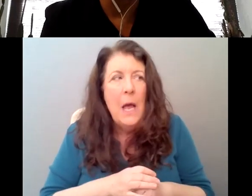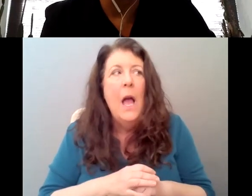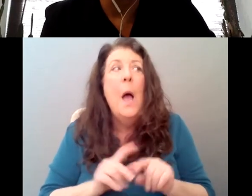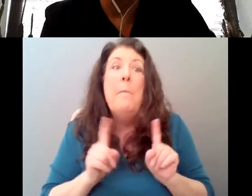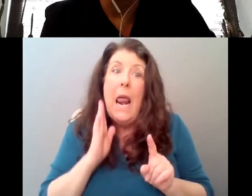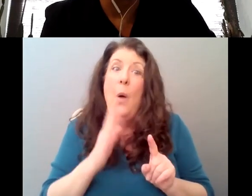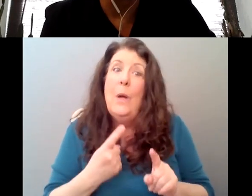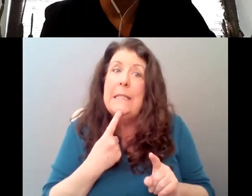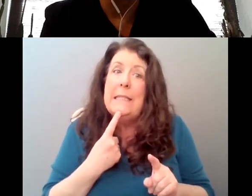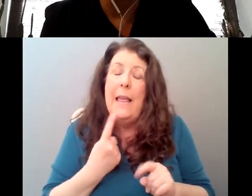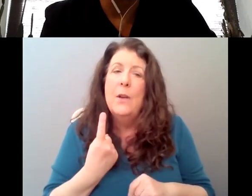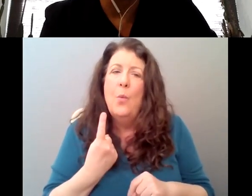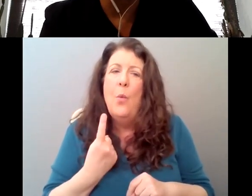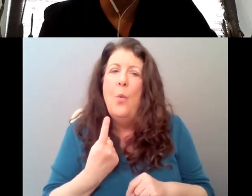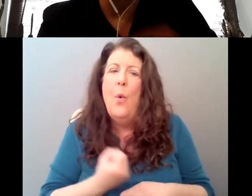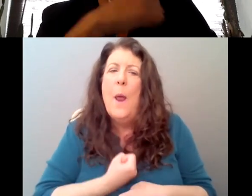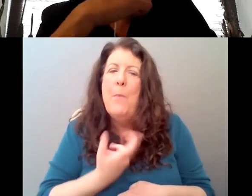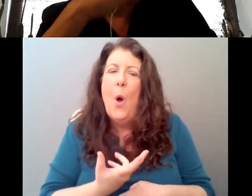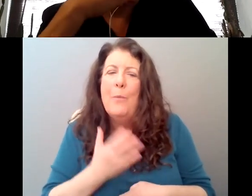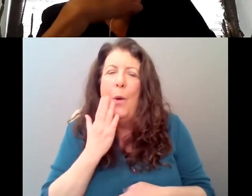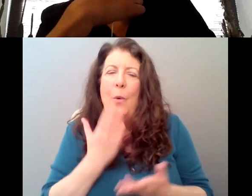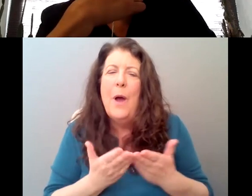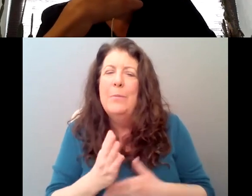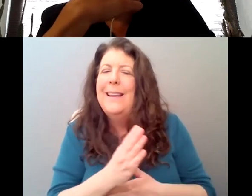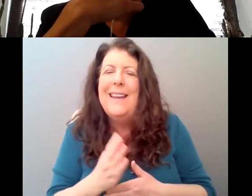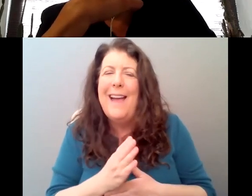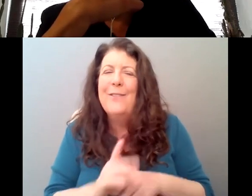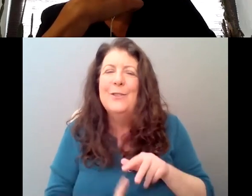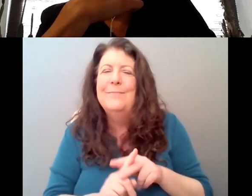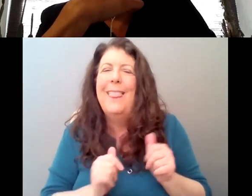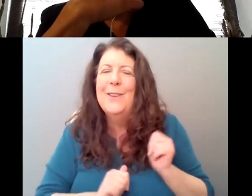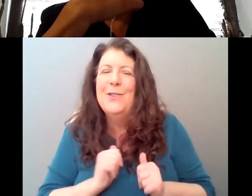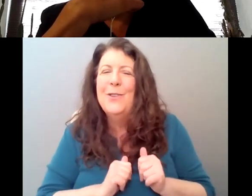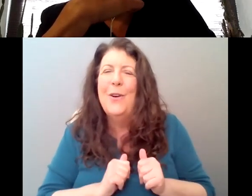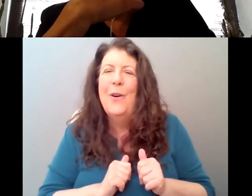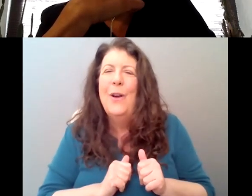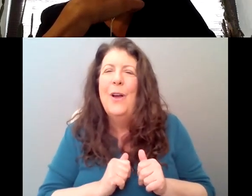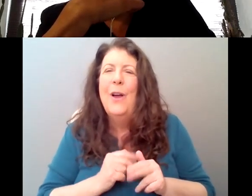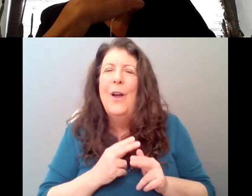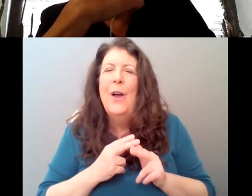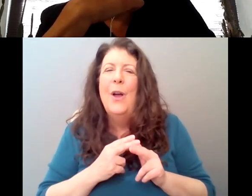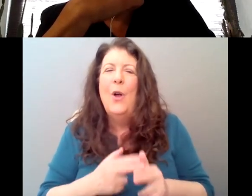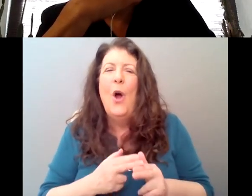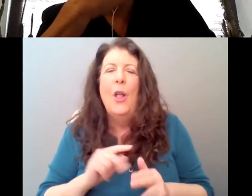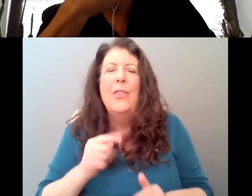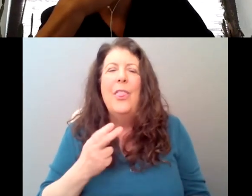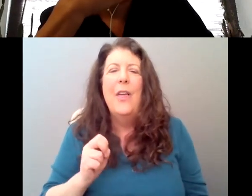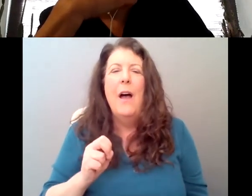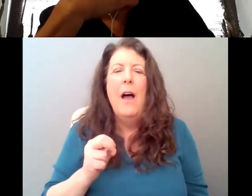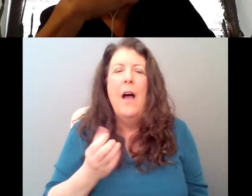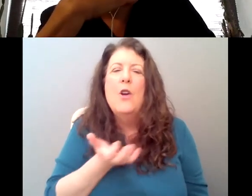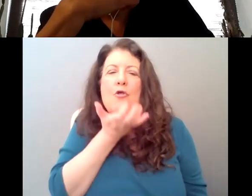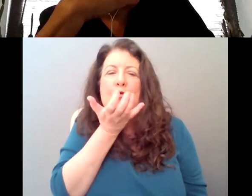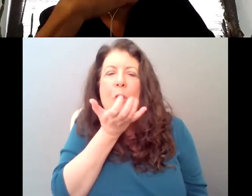there's a poem, there's a poem that probably will never make it into the show that I love, which is called, uh, the grass so little has to do. And,